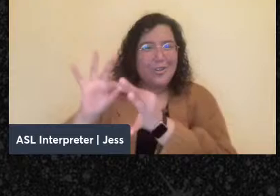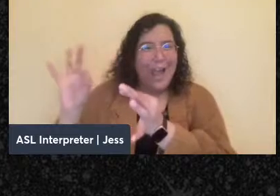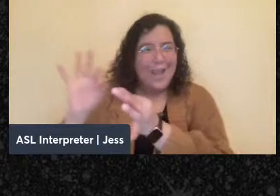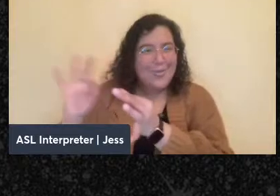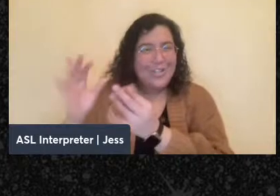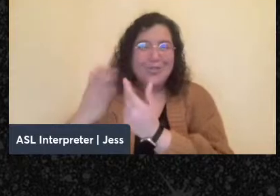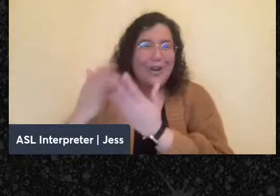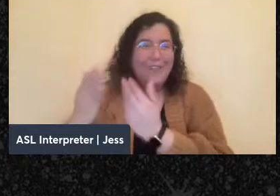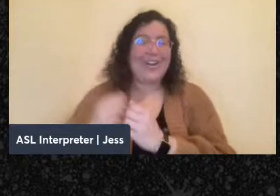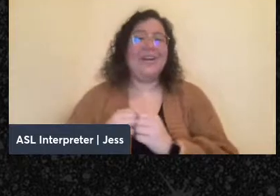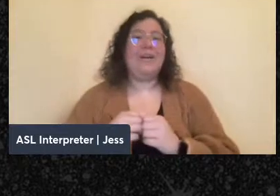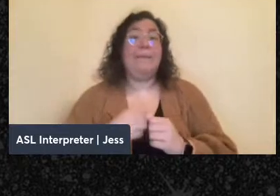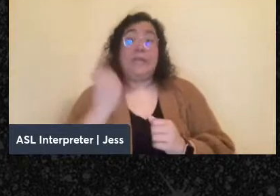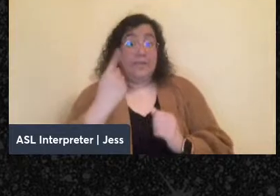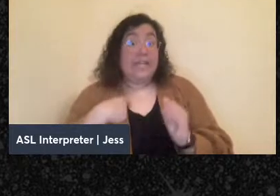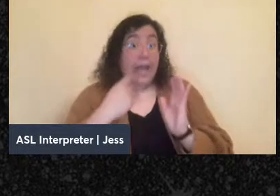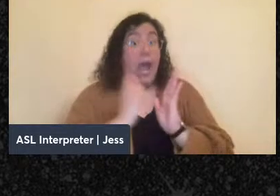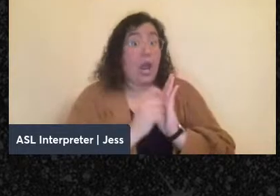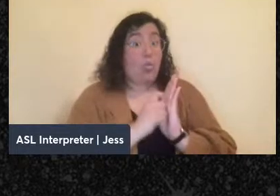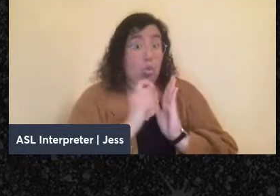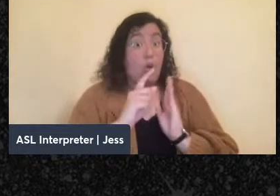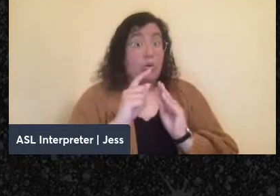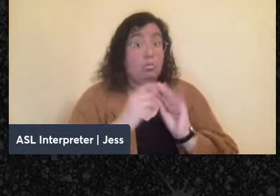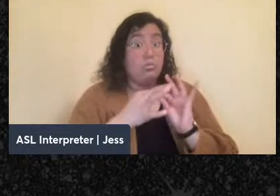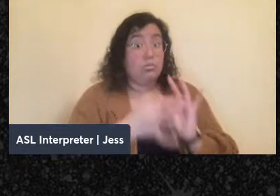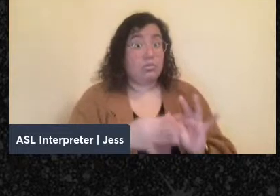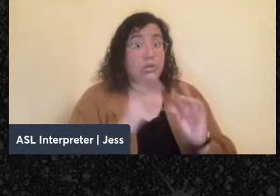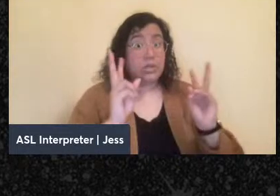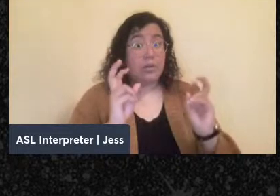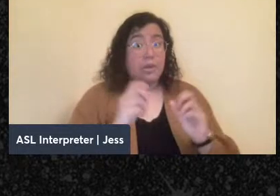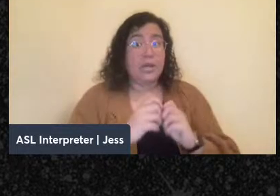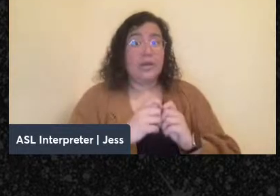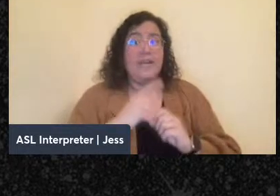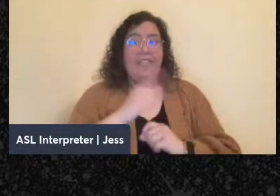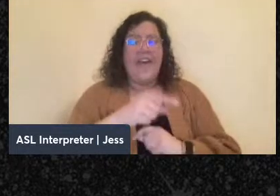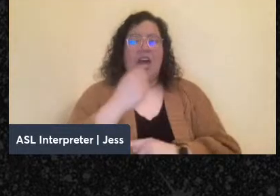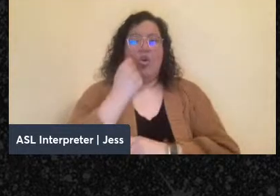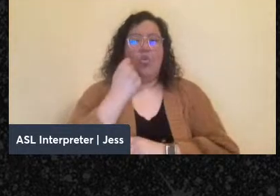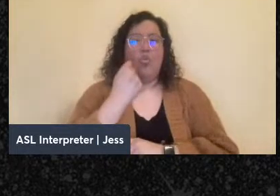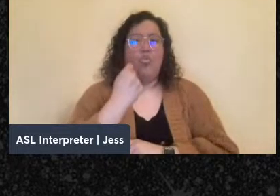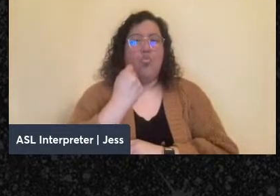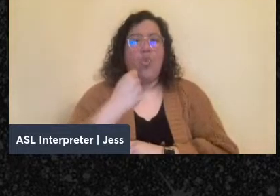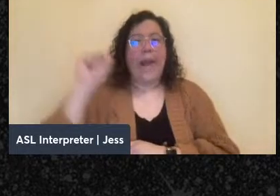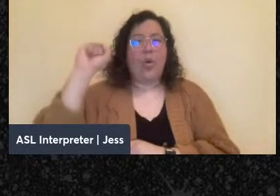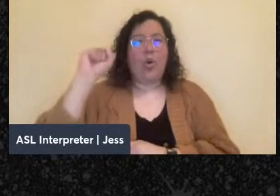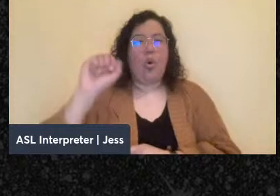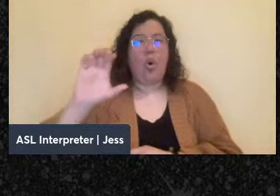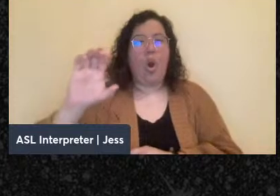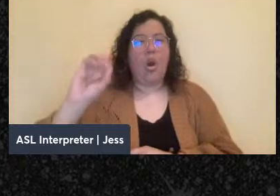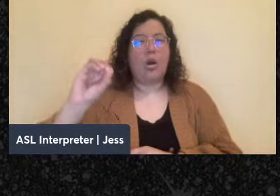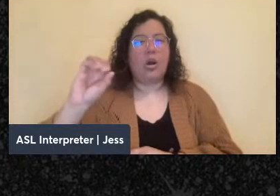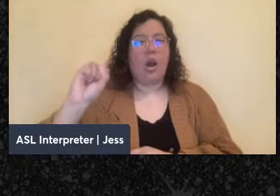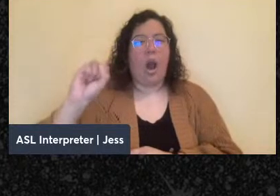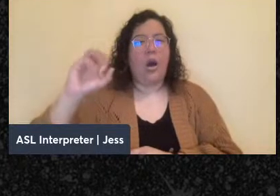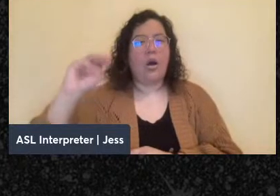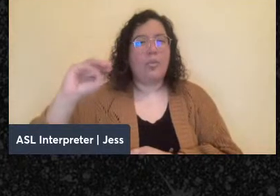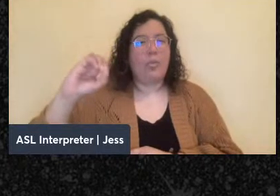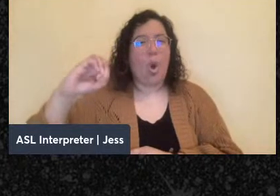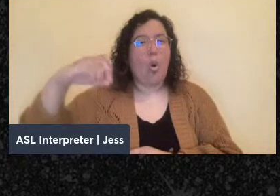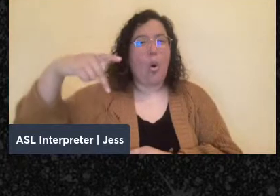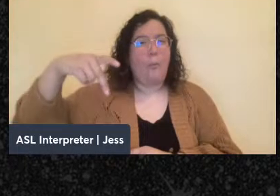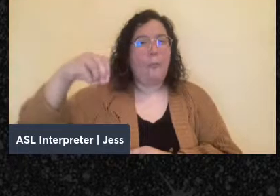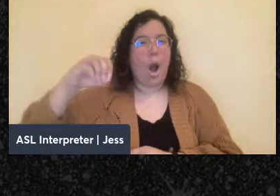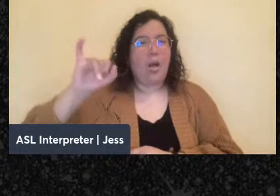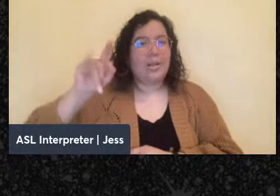I've written about quite a bit, right, which is this more sort of radical cosmopolitan outlook, which gets to that